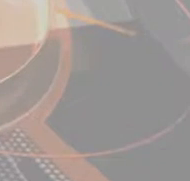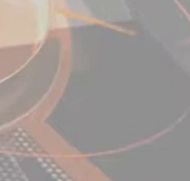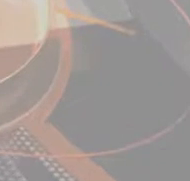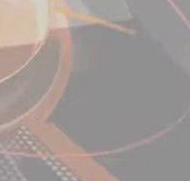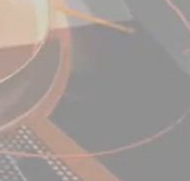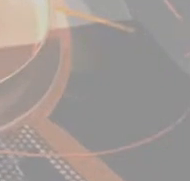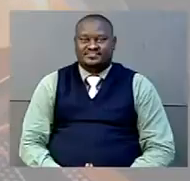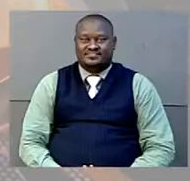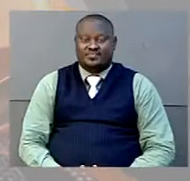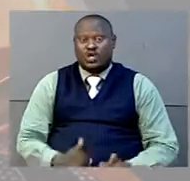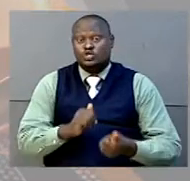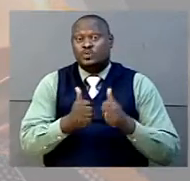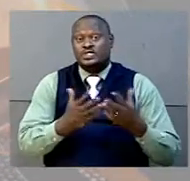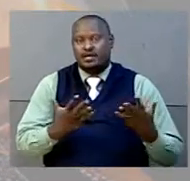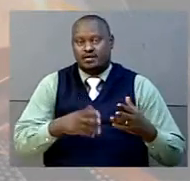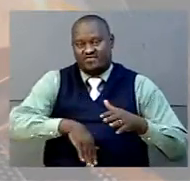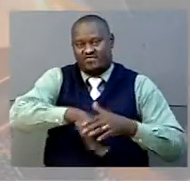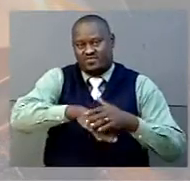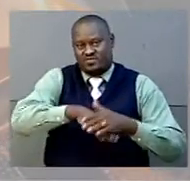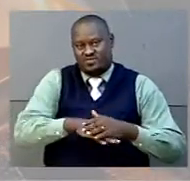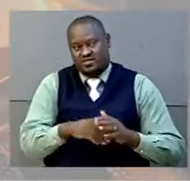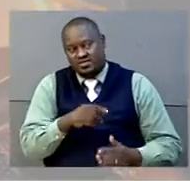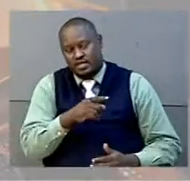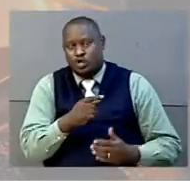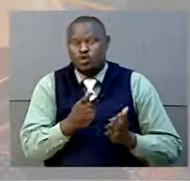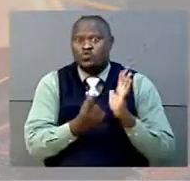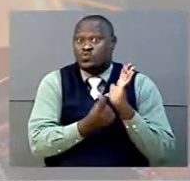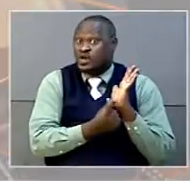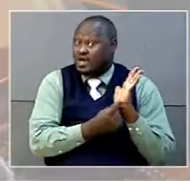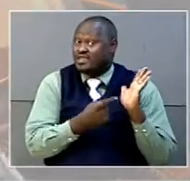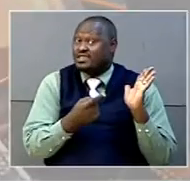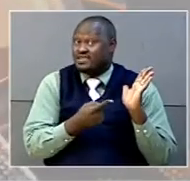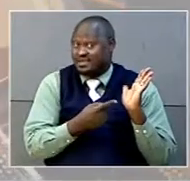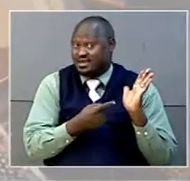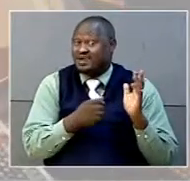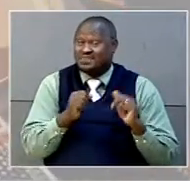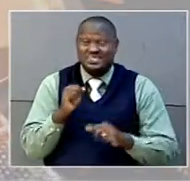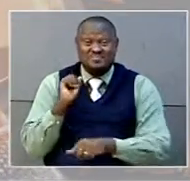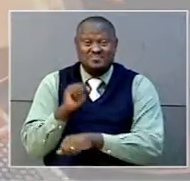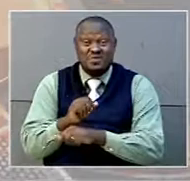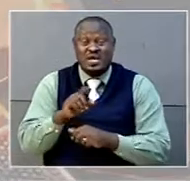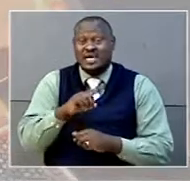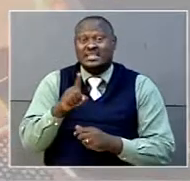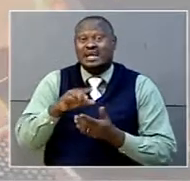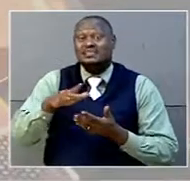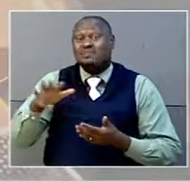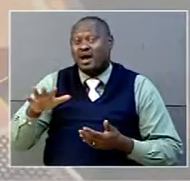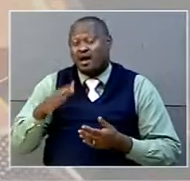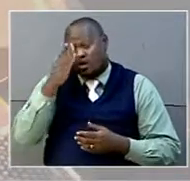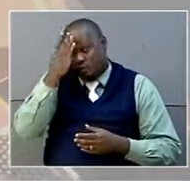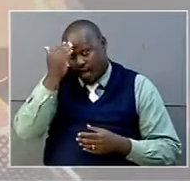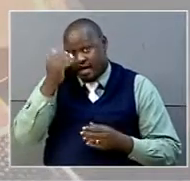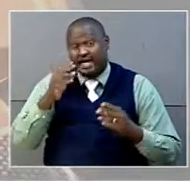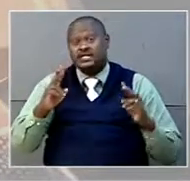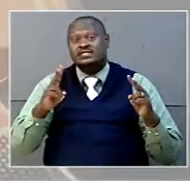UBC Sport, and we begin with football. And Uganda will have to go past Zanzibar in the semi-final of the 14th